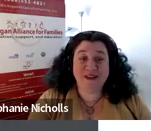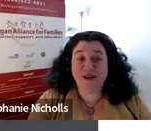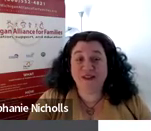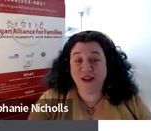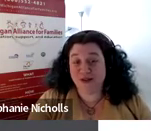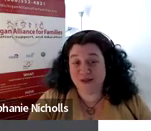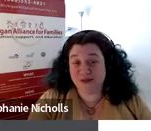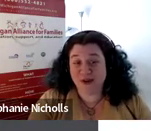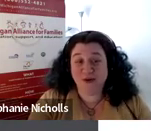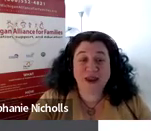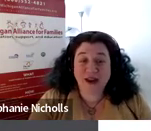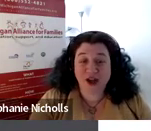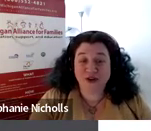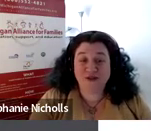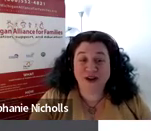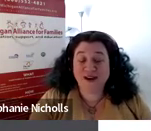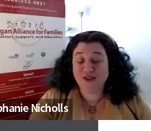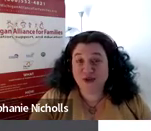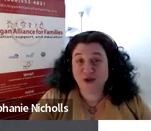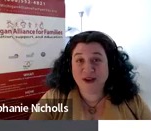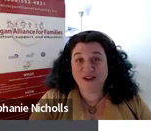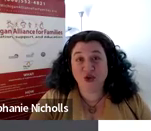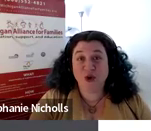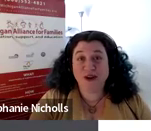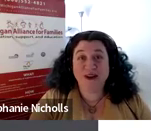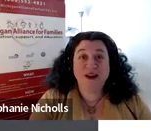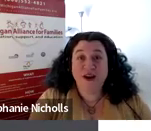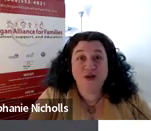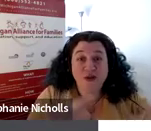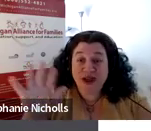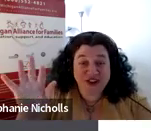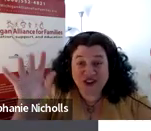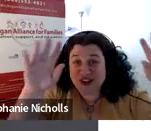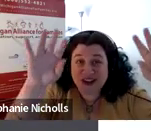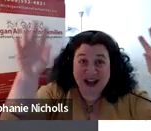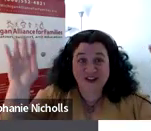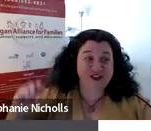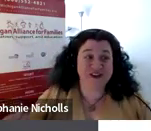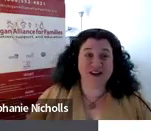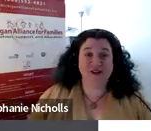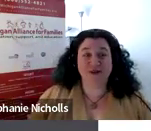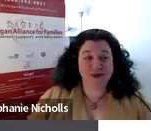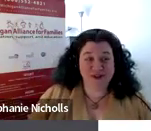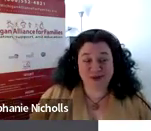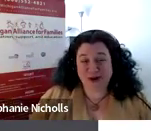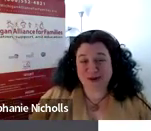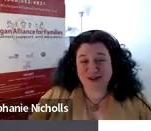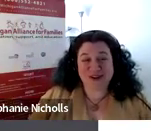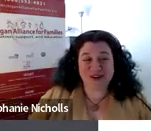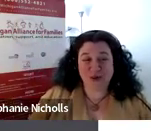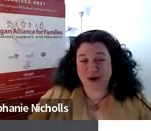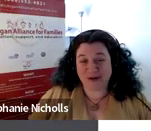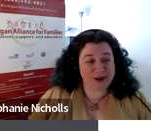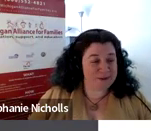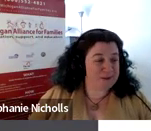person in the area that you live. So the 800-552-4821 through the magic of technology connects you with the regional parent